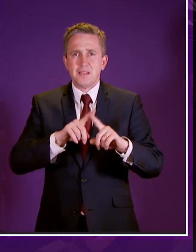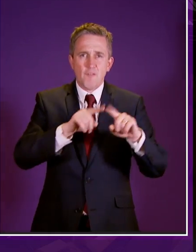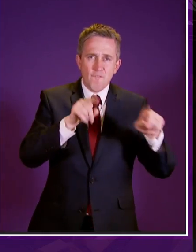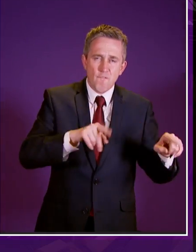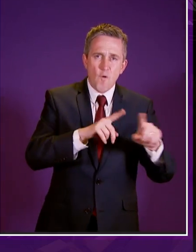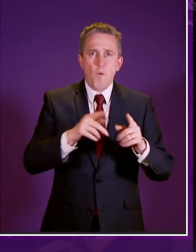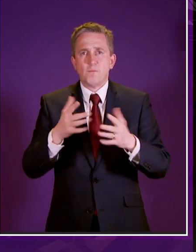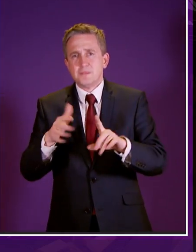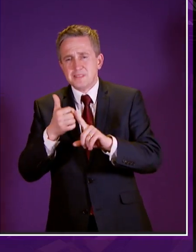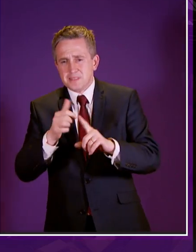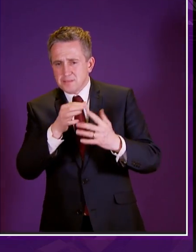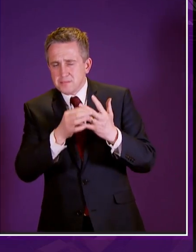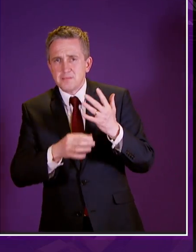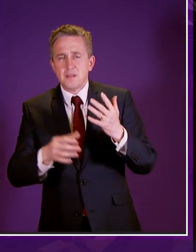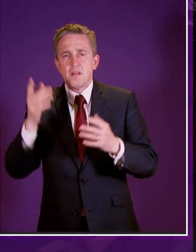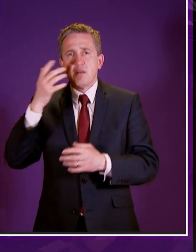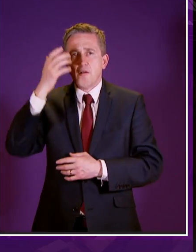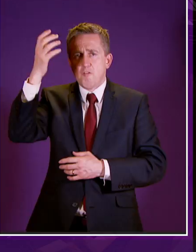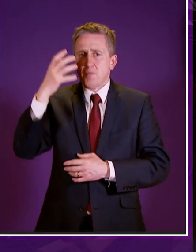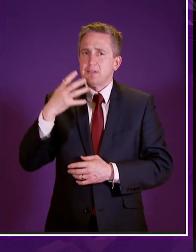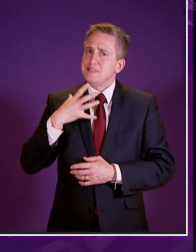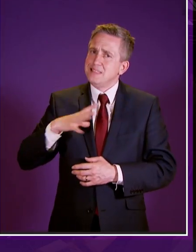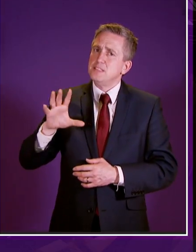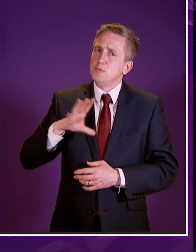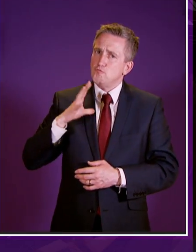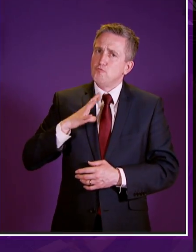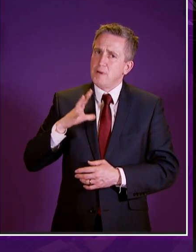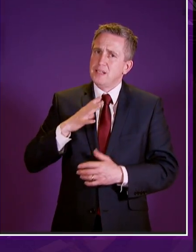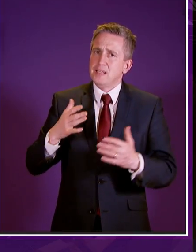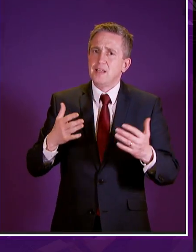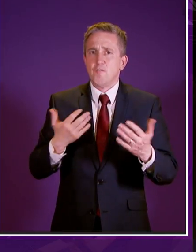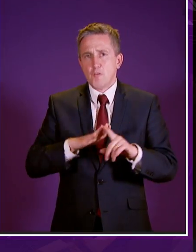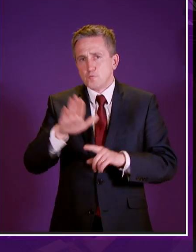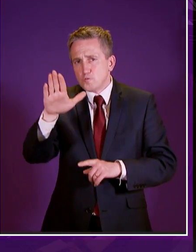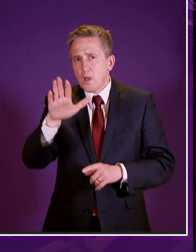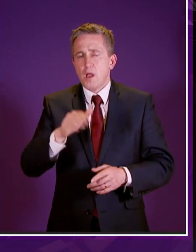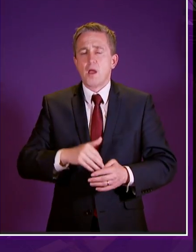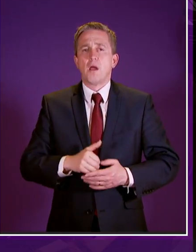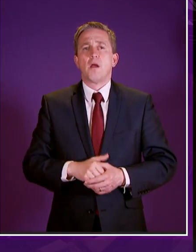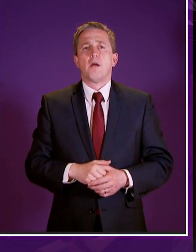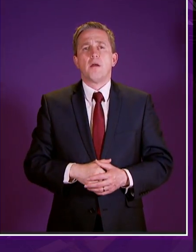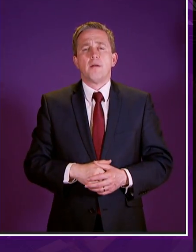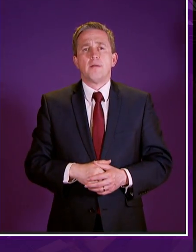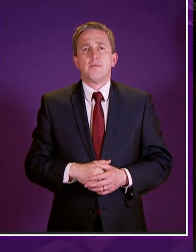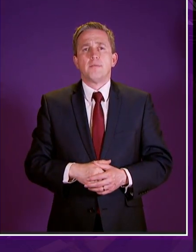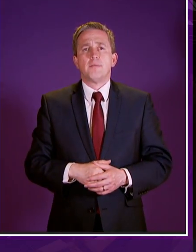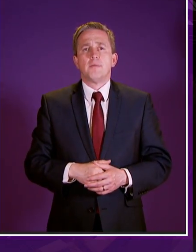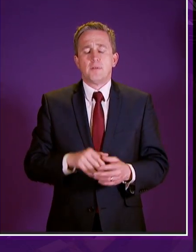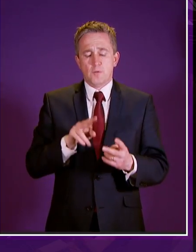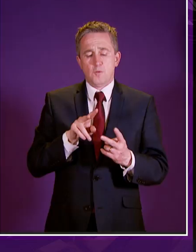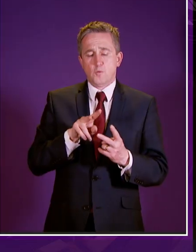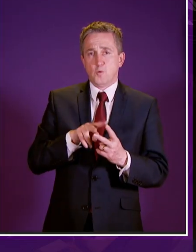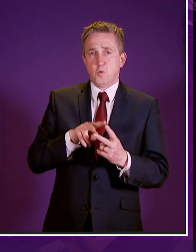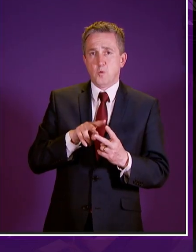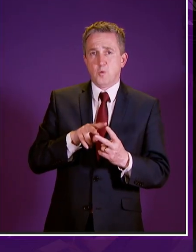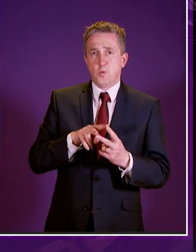assistance the government has to be sure they're ready for that challenge ahead the two areas we